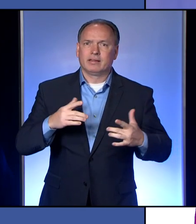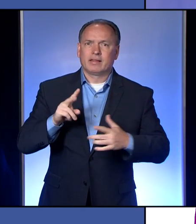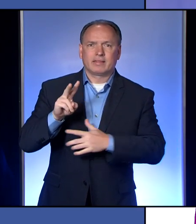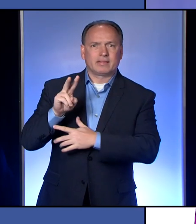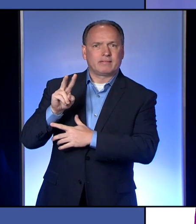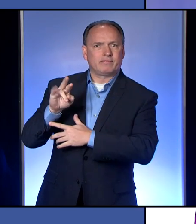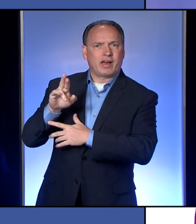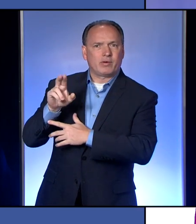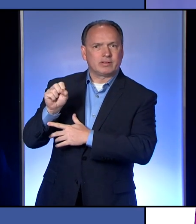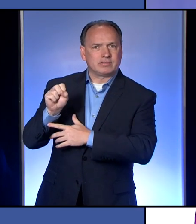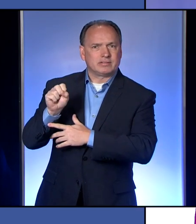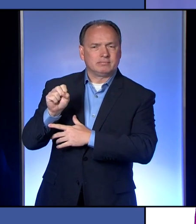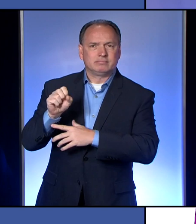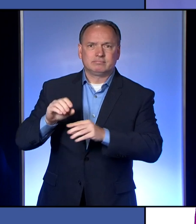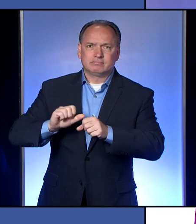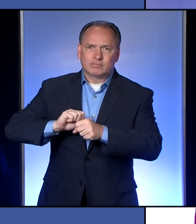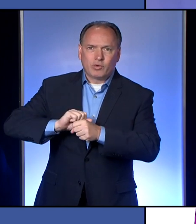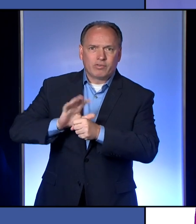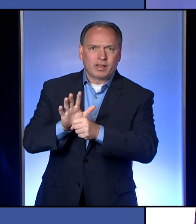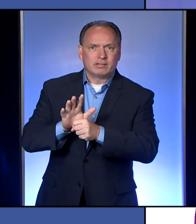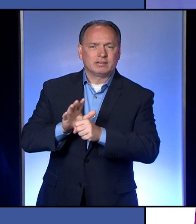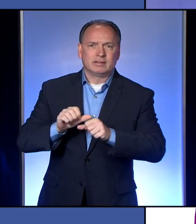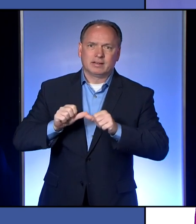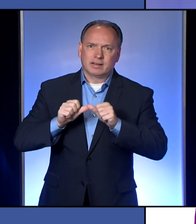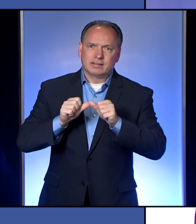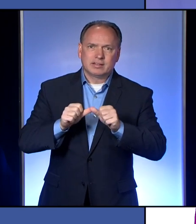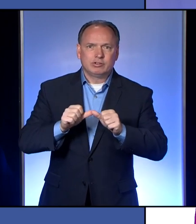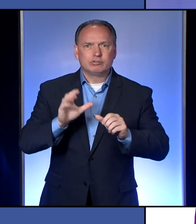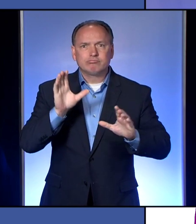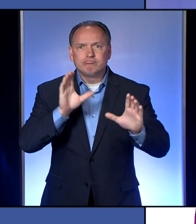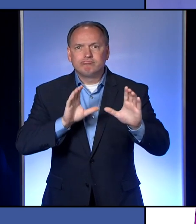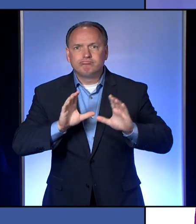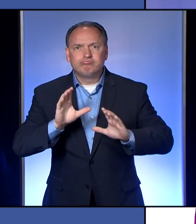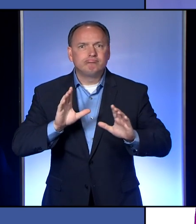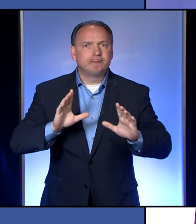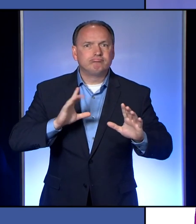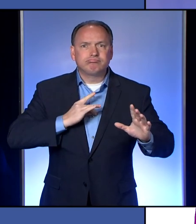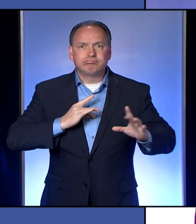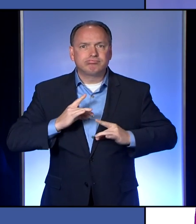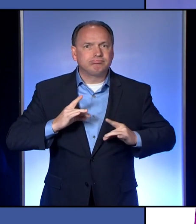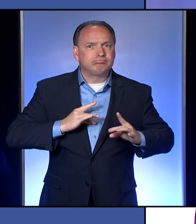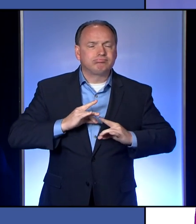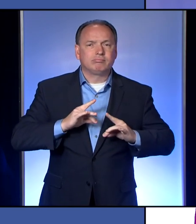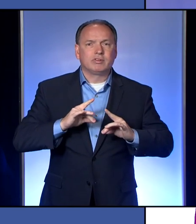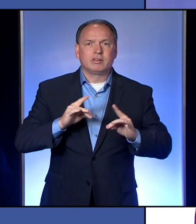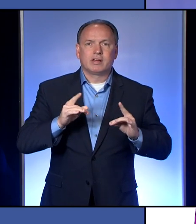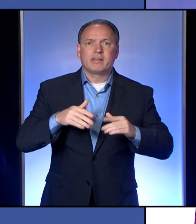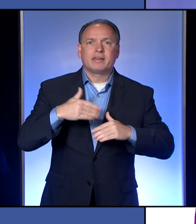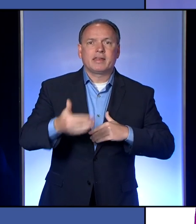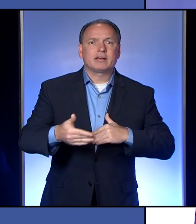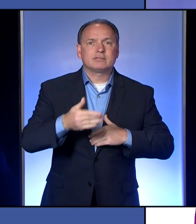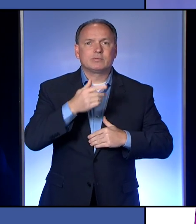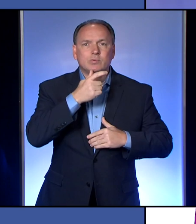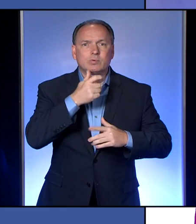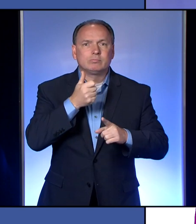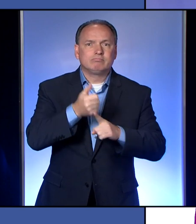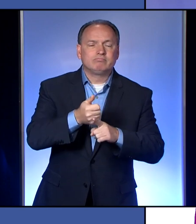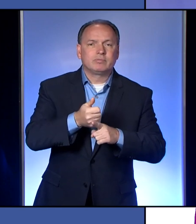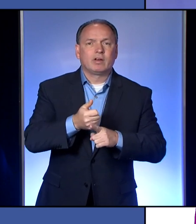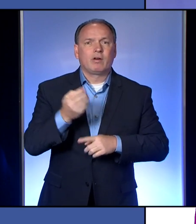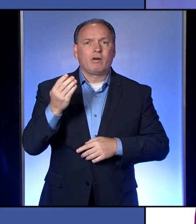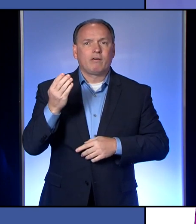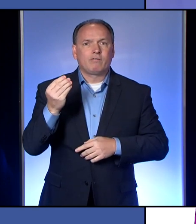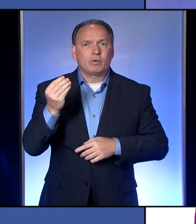continues to search for its next host. 14 of these new cases are located in zone one,